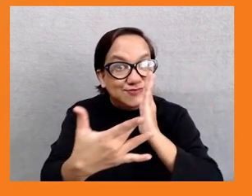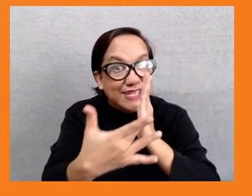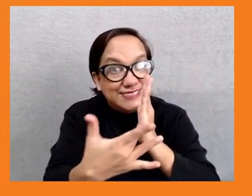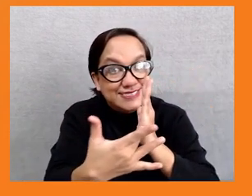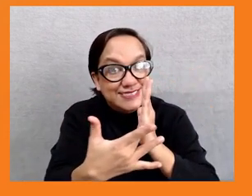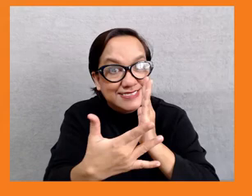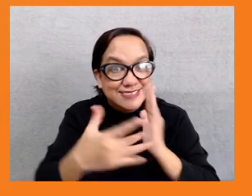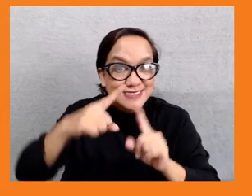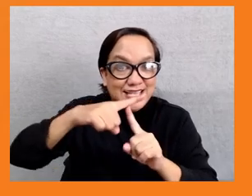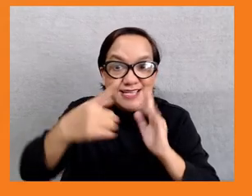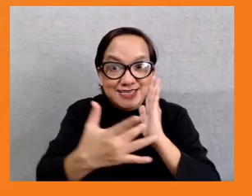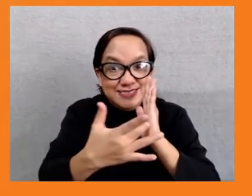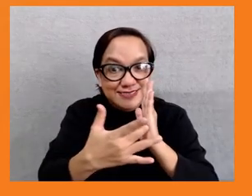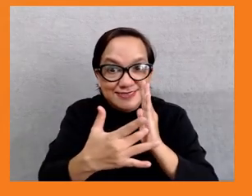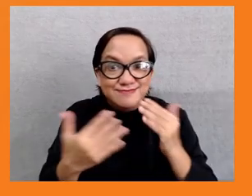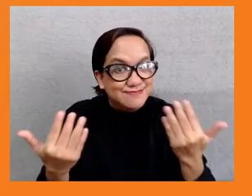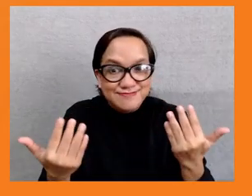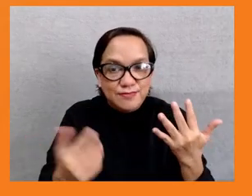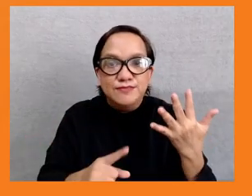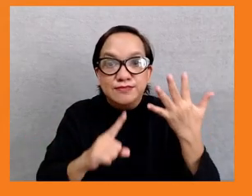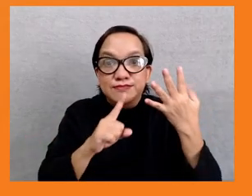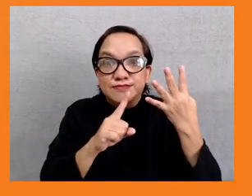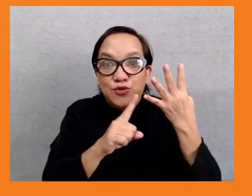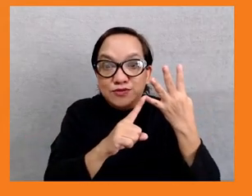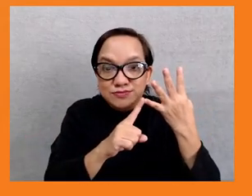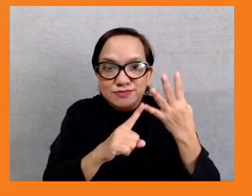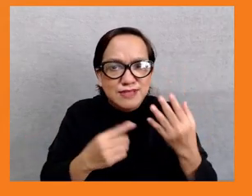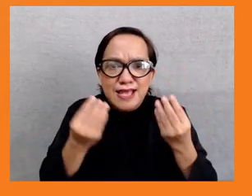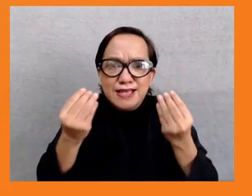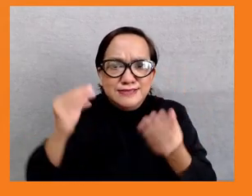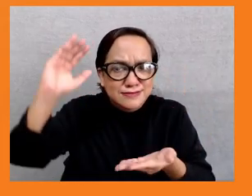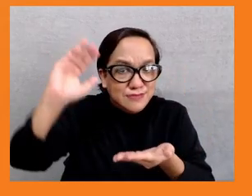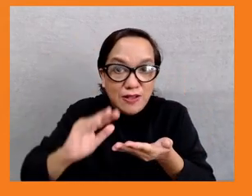inequality of opportunity and really increase social mobility.